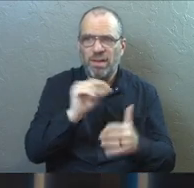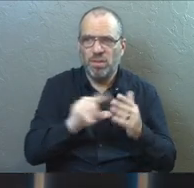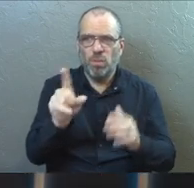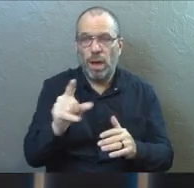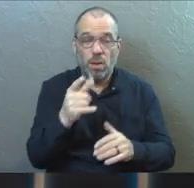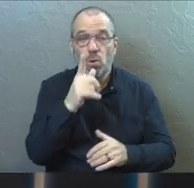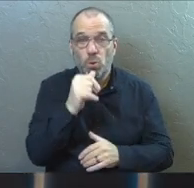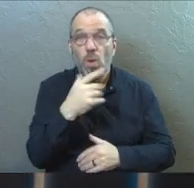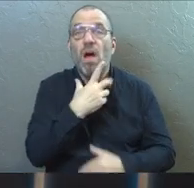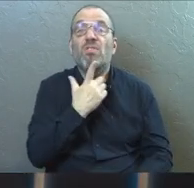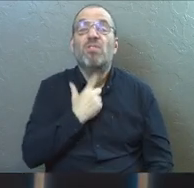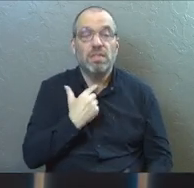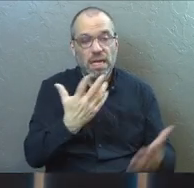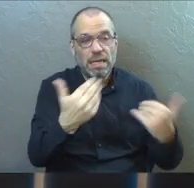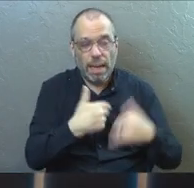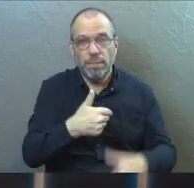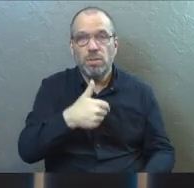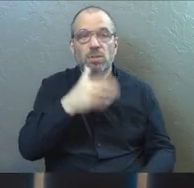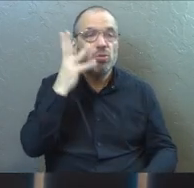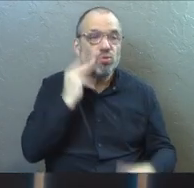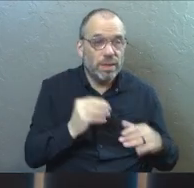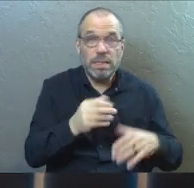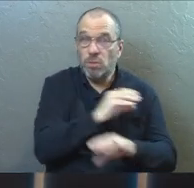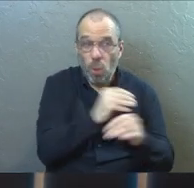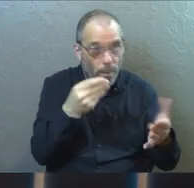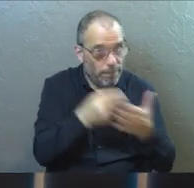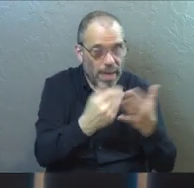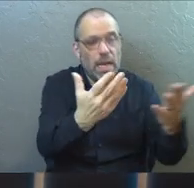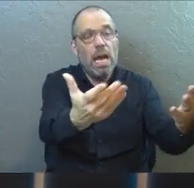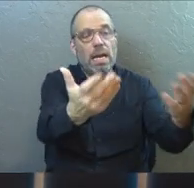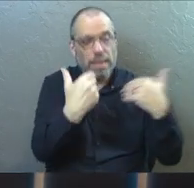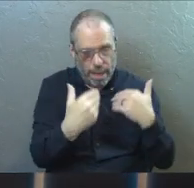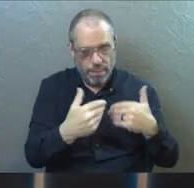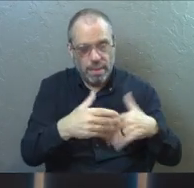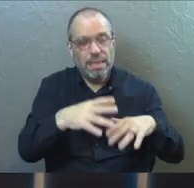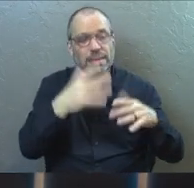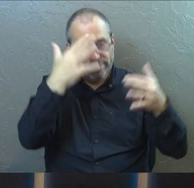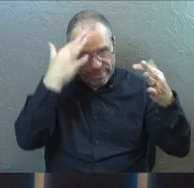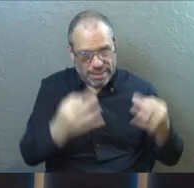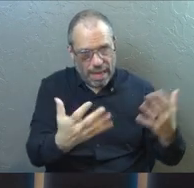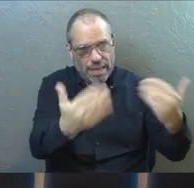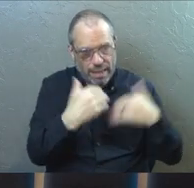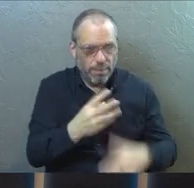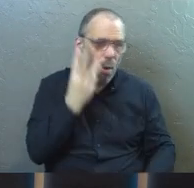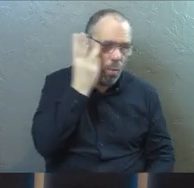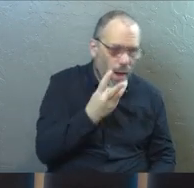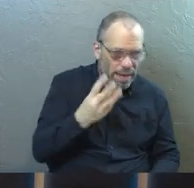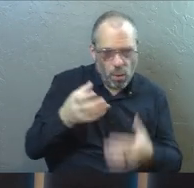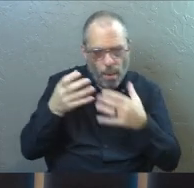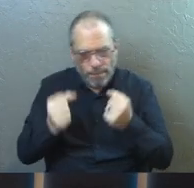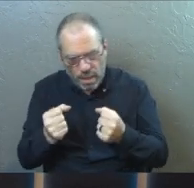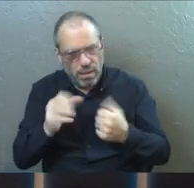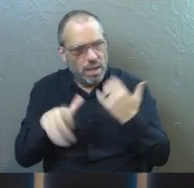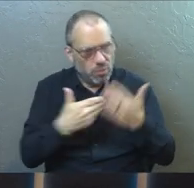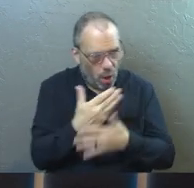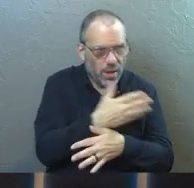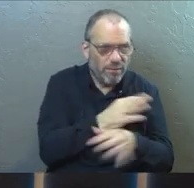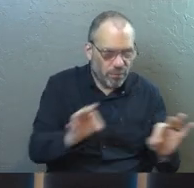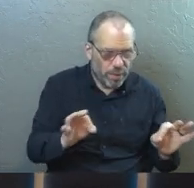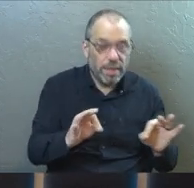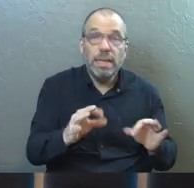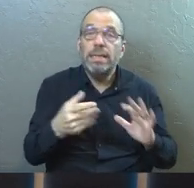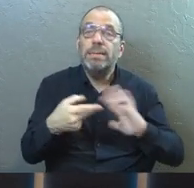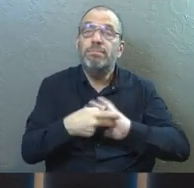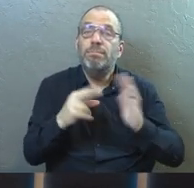It says, anyone thirsty? Come and drink. Even if you have no money, come take your choice of wine or milk. It's all free.